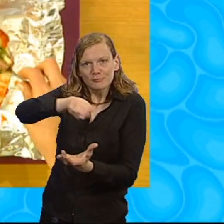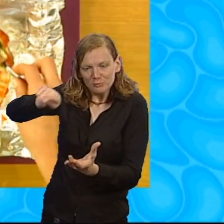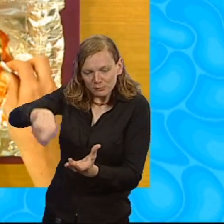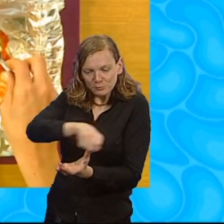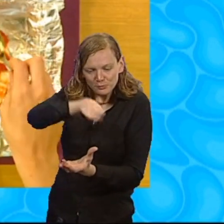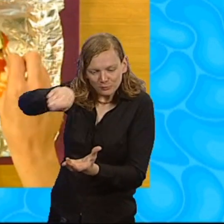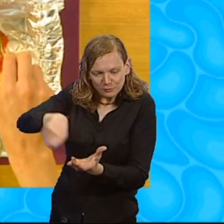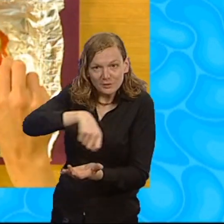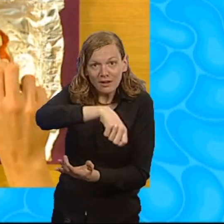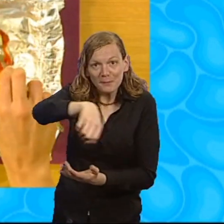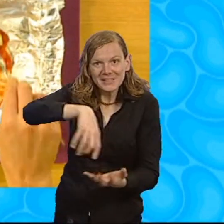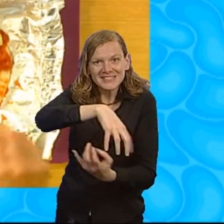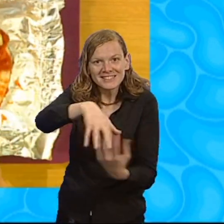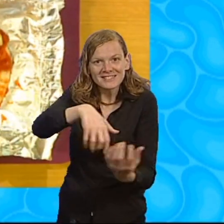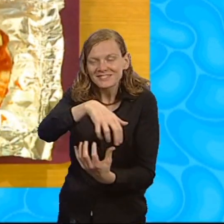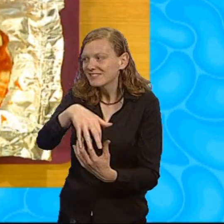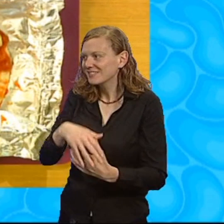it onto one side of the road.